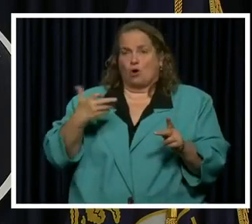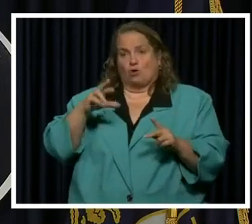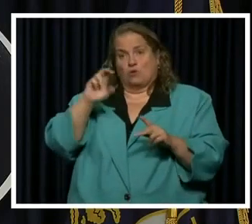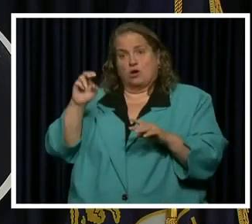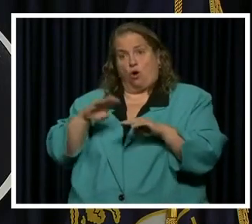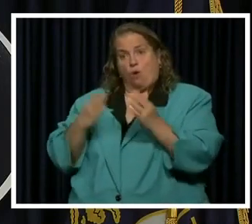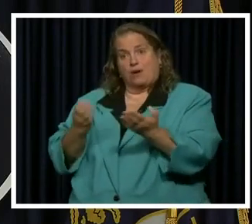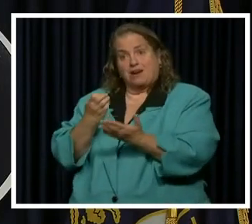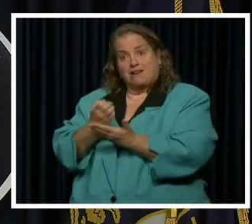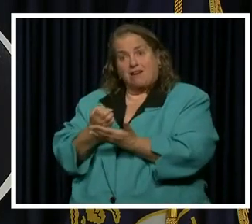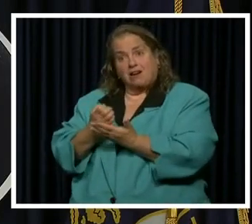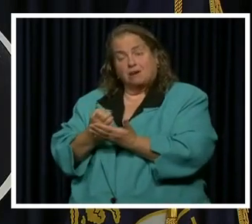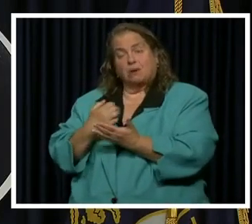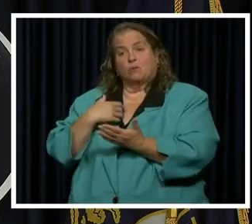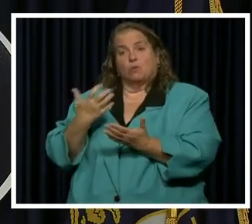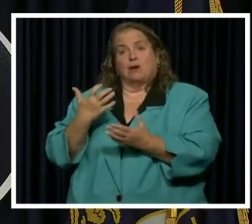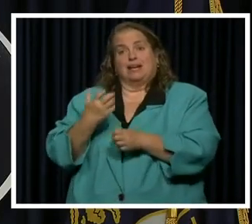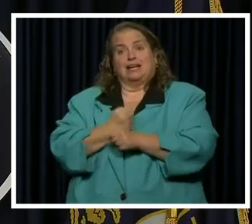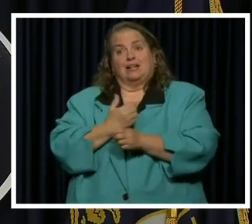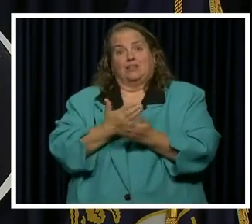economy. We want to get things